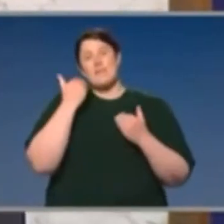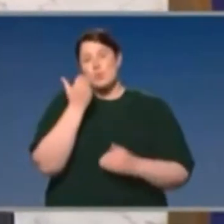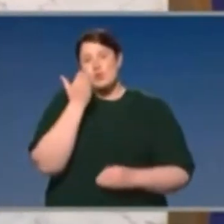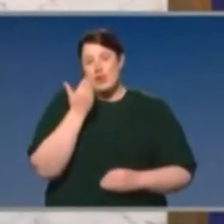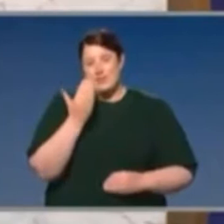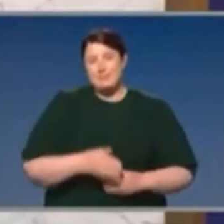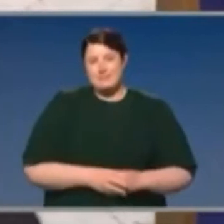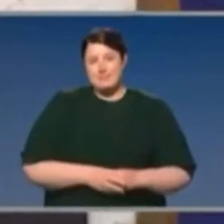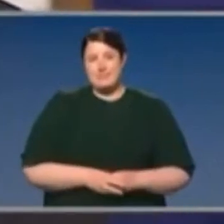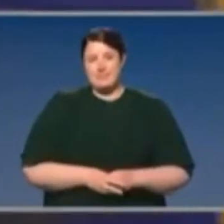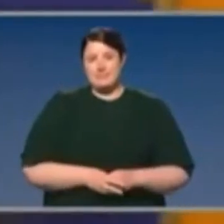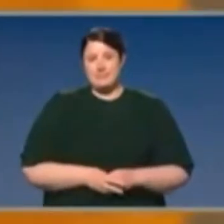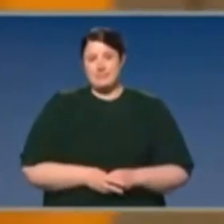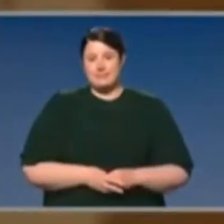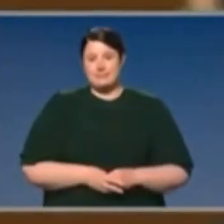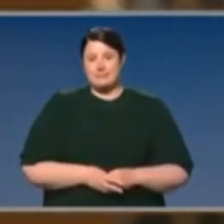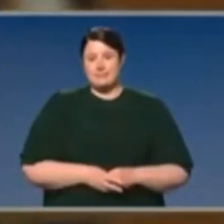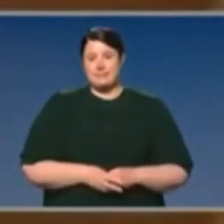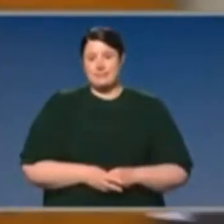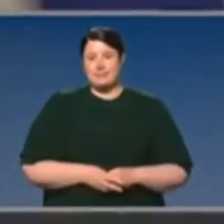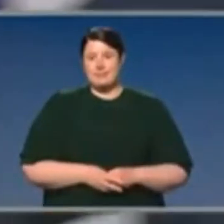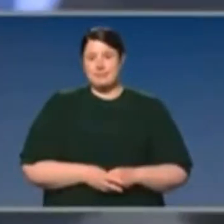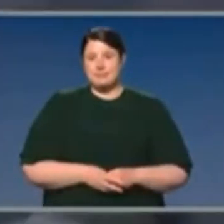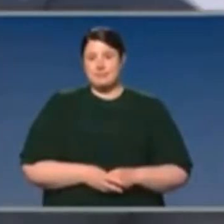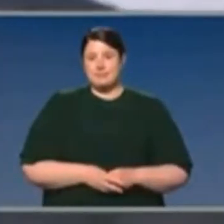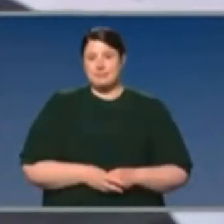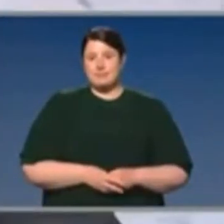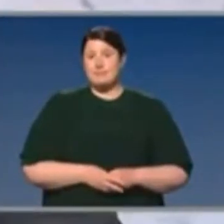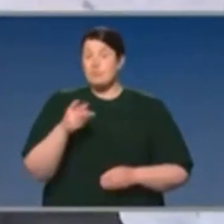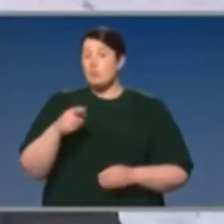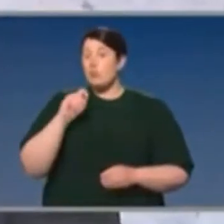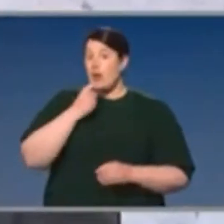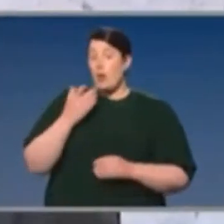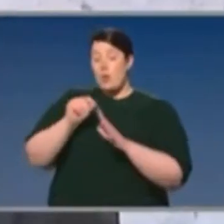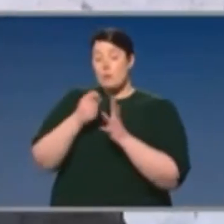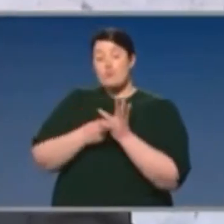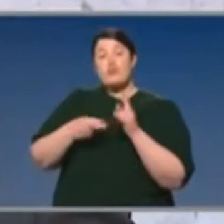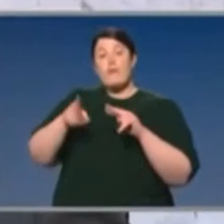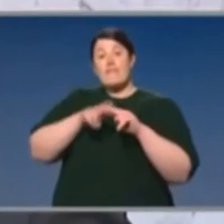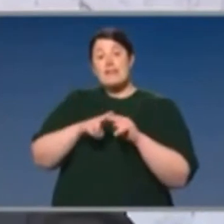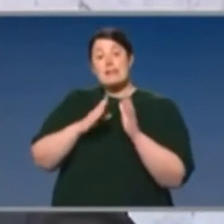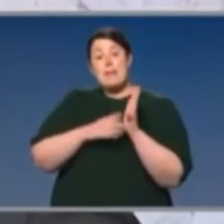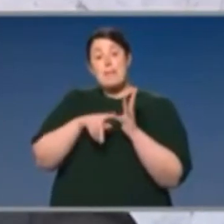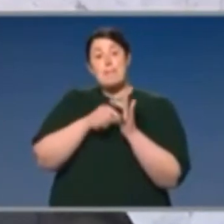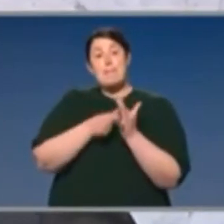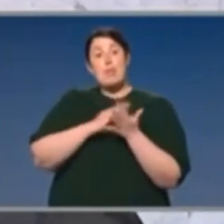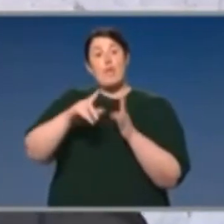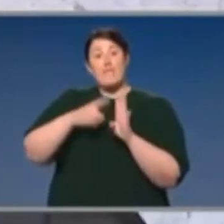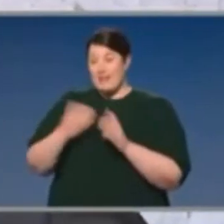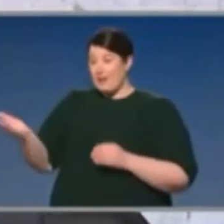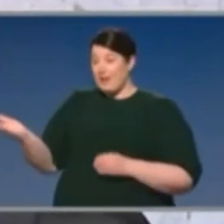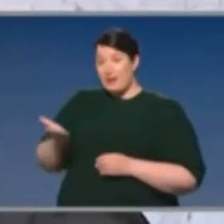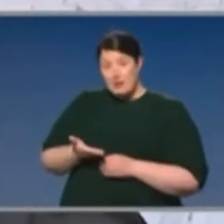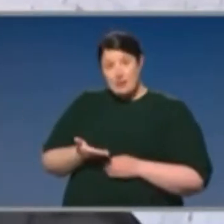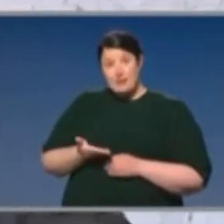we are and who we are. Thank you. I can ask Professor Murphy if he just wants to speak to the process he's been involved. Minister Andrews has, of course, been here today, but